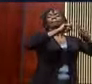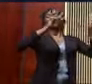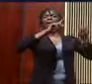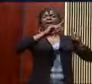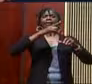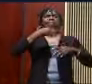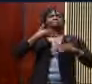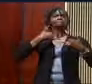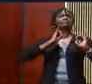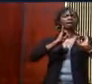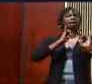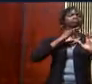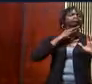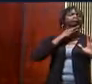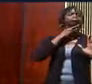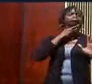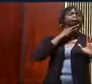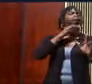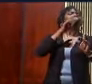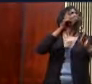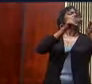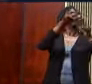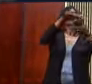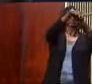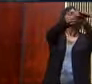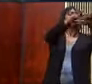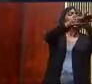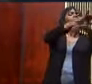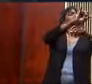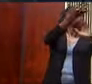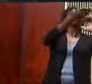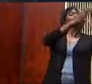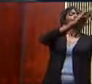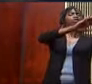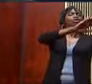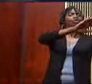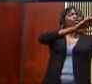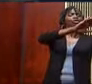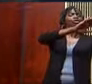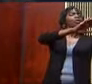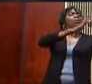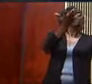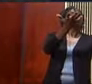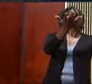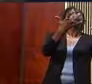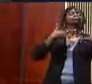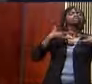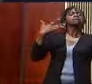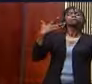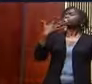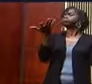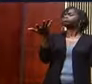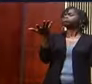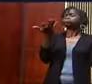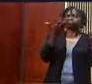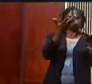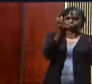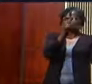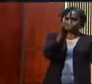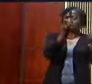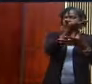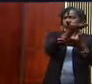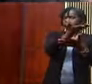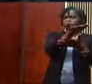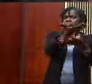personal success does not blind me to the social problems that my people may still be experiencing.